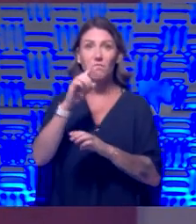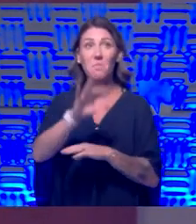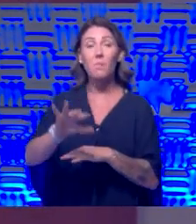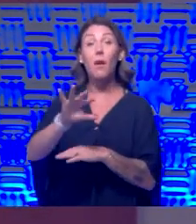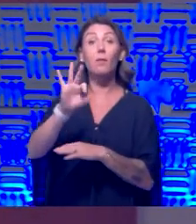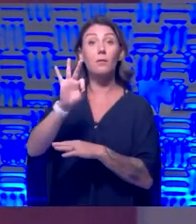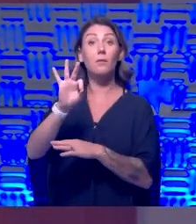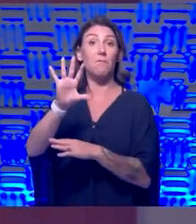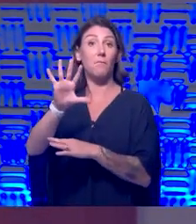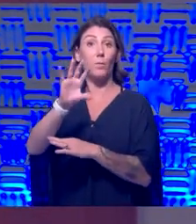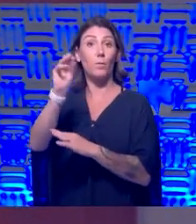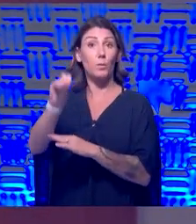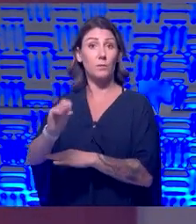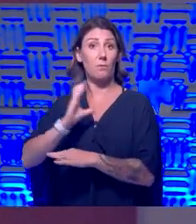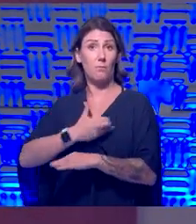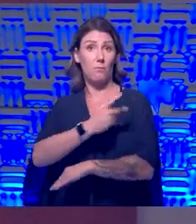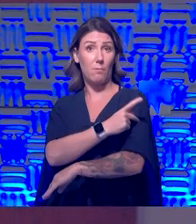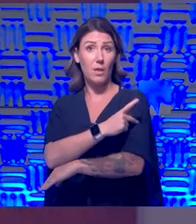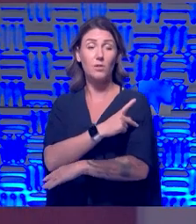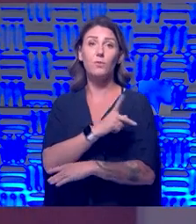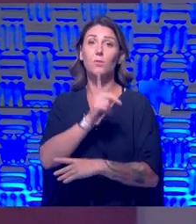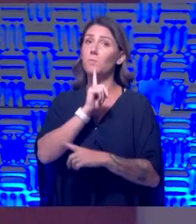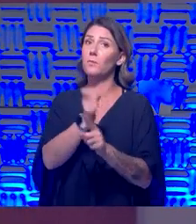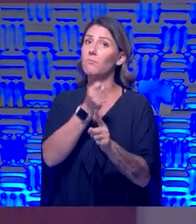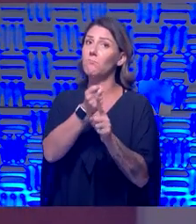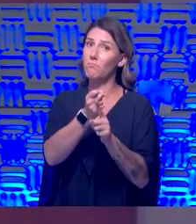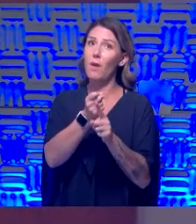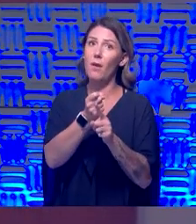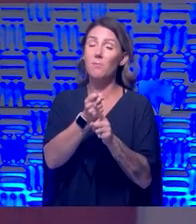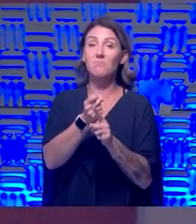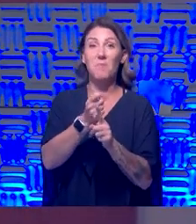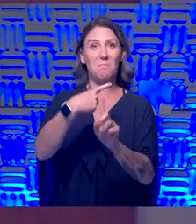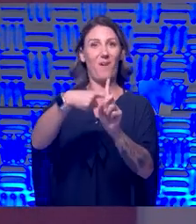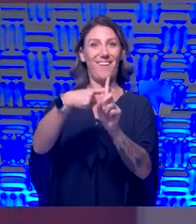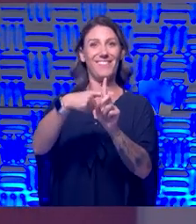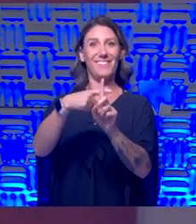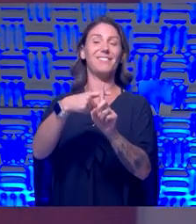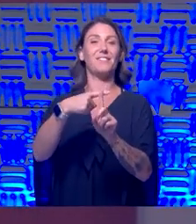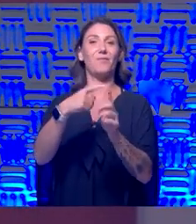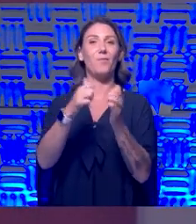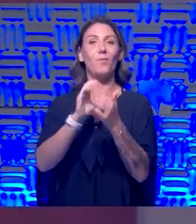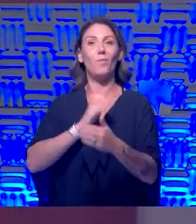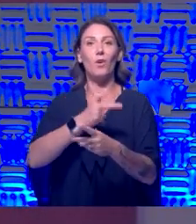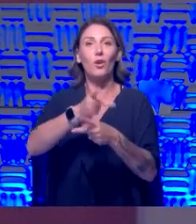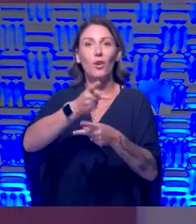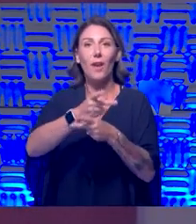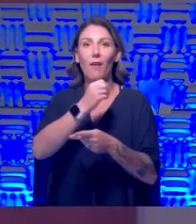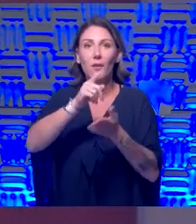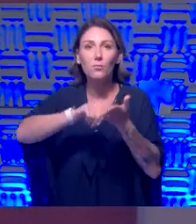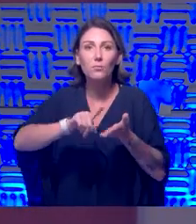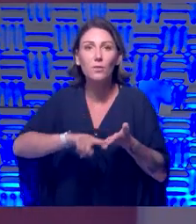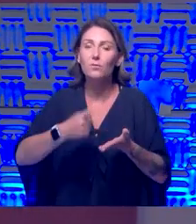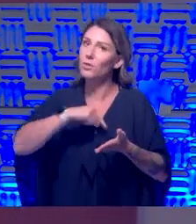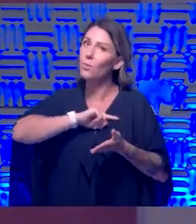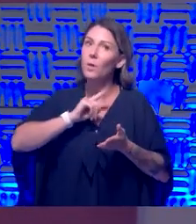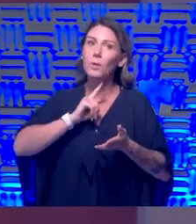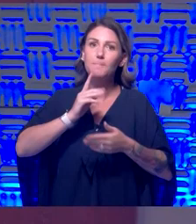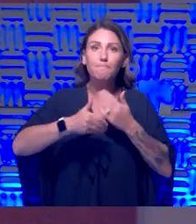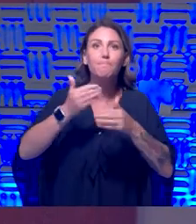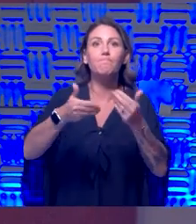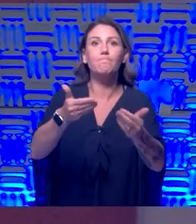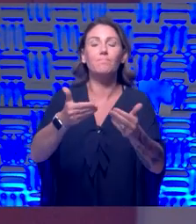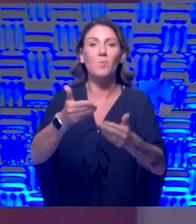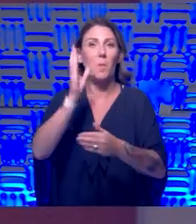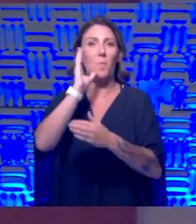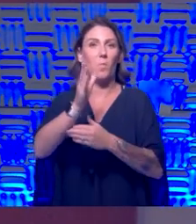patients. So, um, so it's had an impact in our care. It's had an impact on our research, but we're pushing through and actually, I think we'll come out